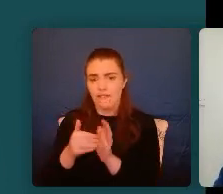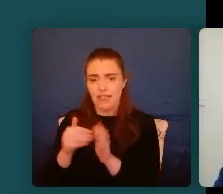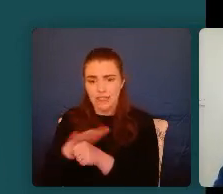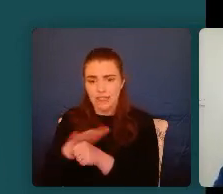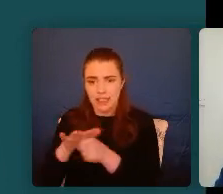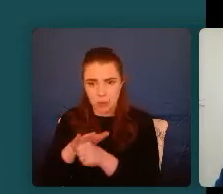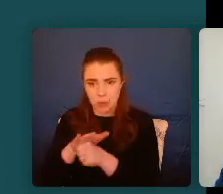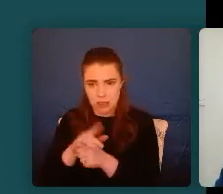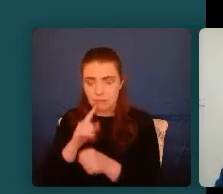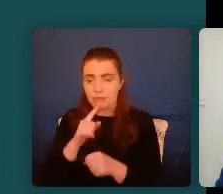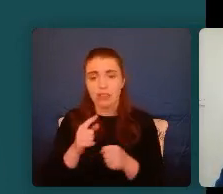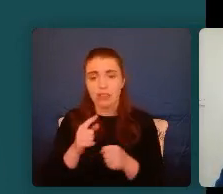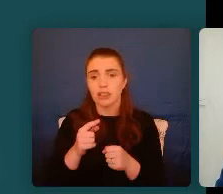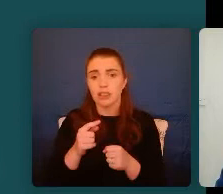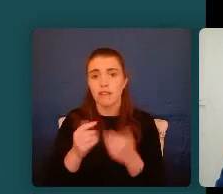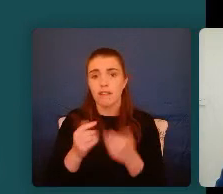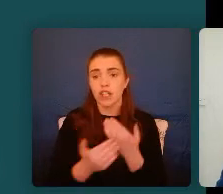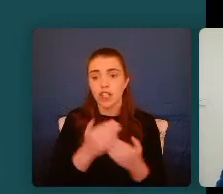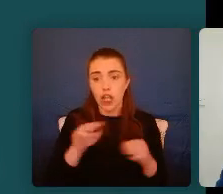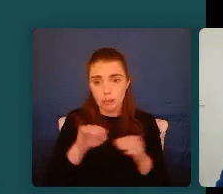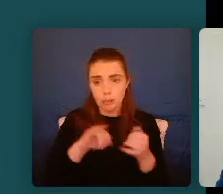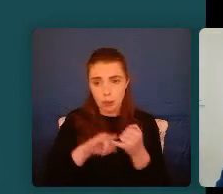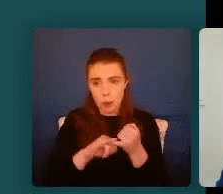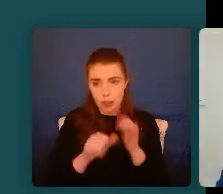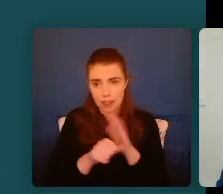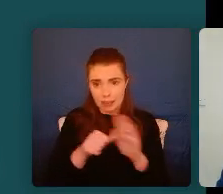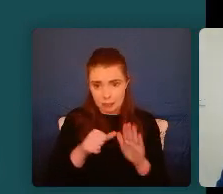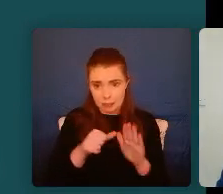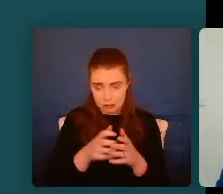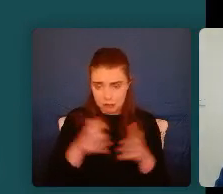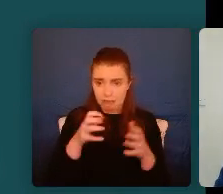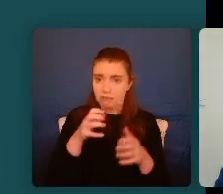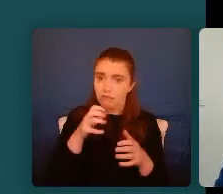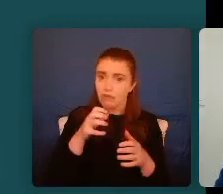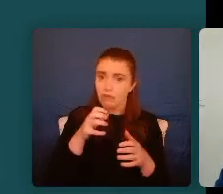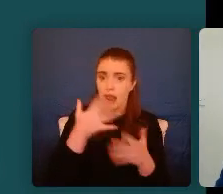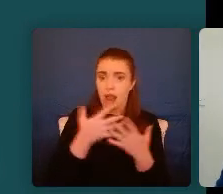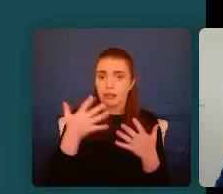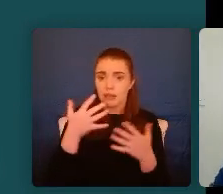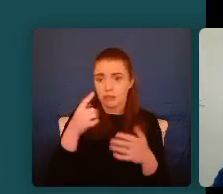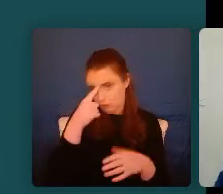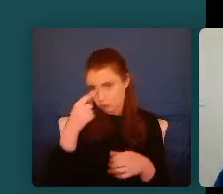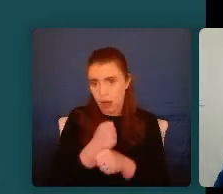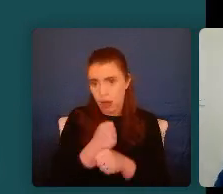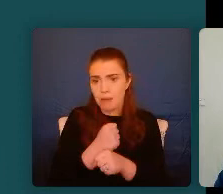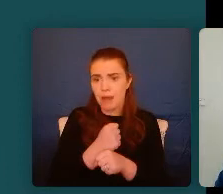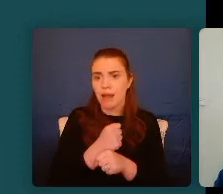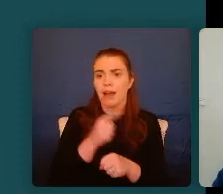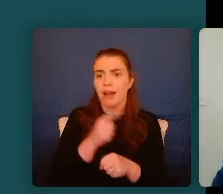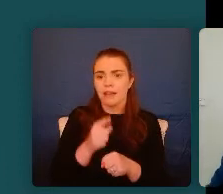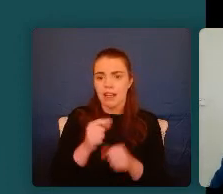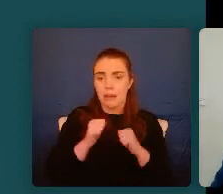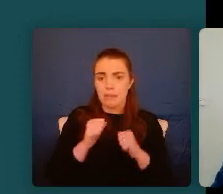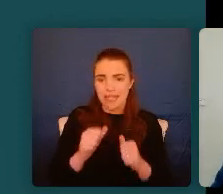But for a young person who experiences significant and ongoing trauma and ACEs, their ability to influence their environment